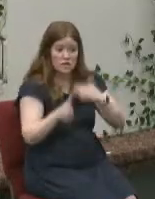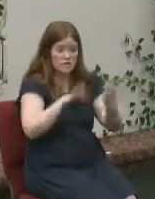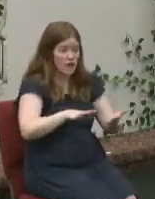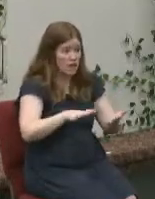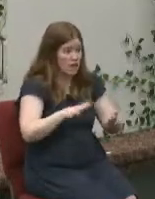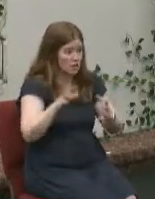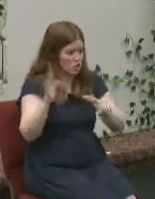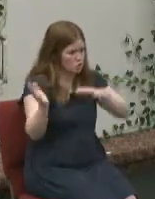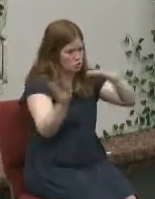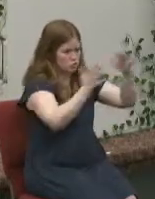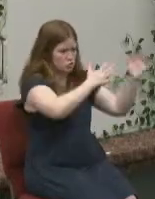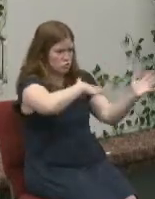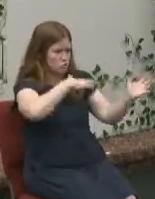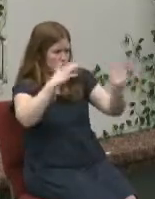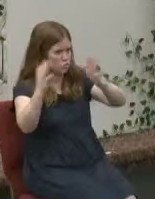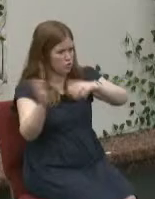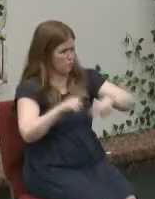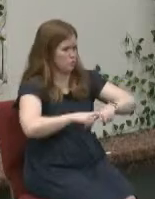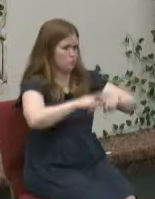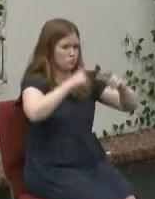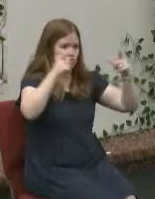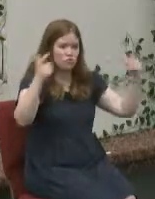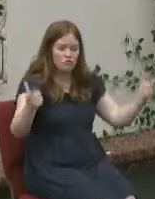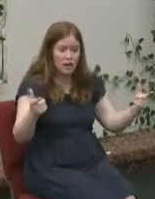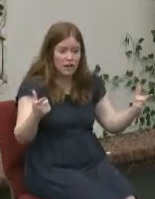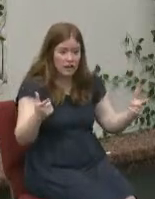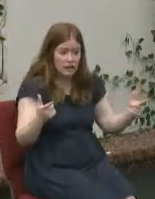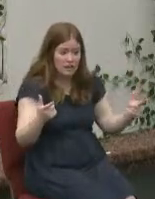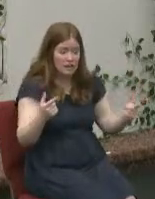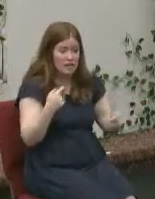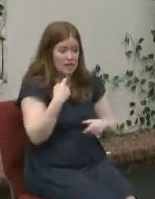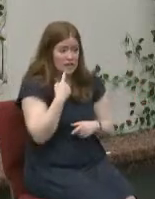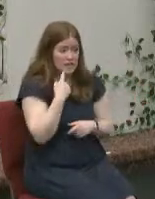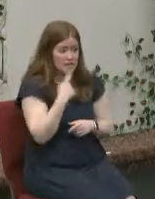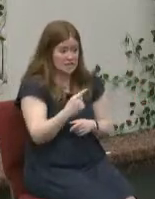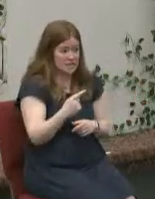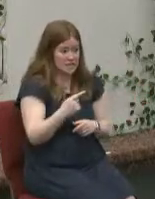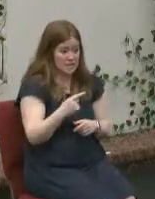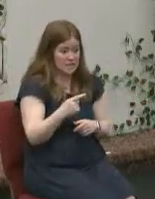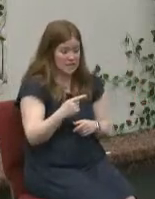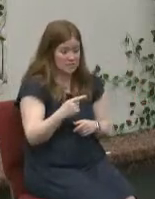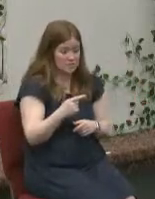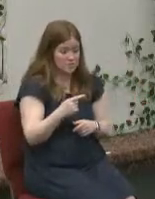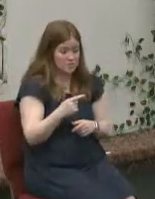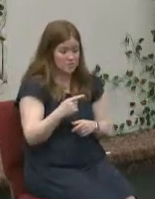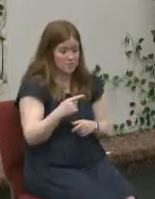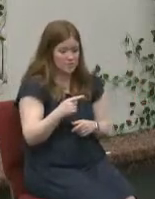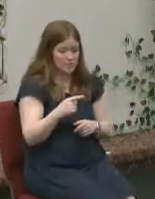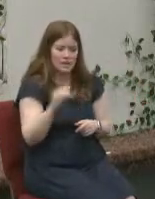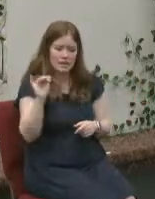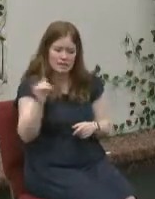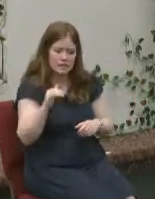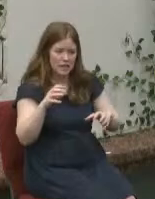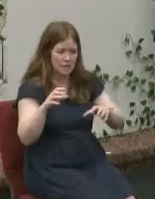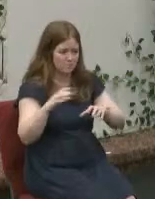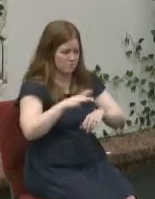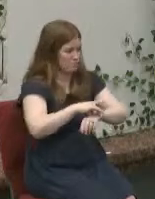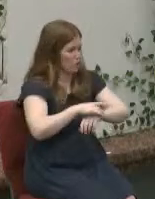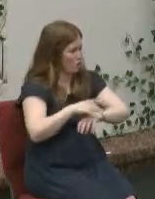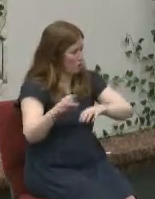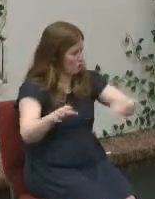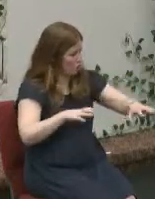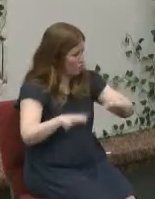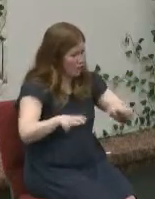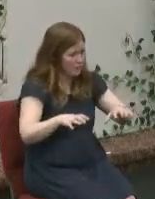seismos it's a storm but it's called a seismic i mean it's called the same word we use for earthquake you know what it means jesus can